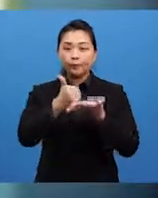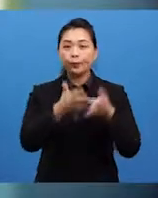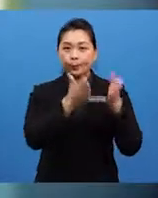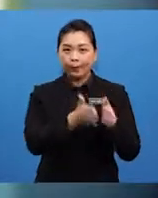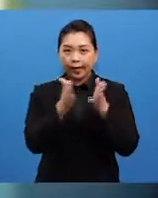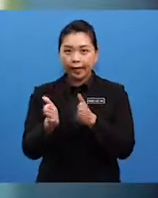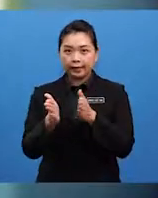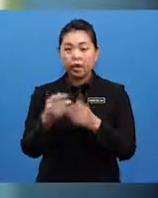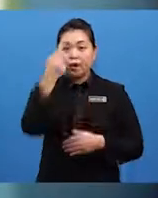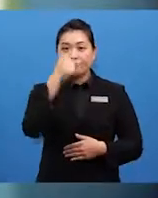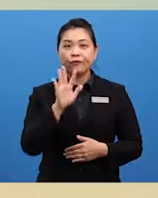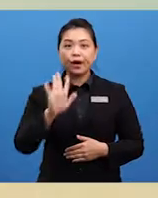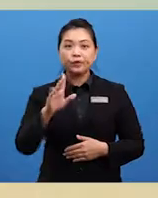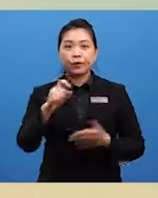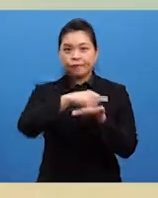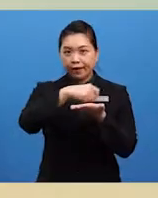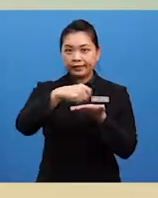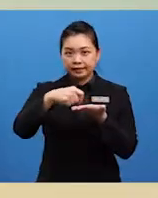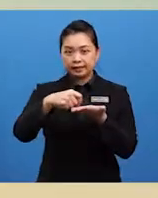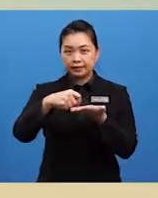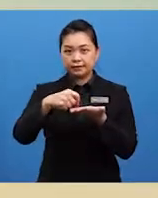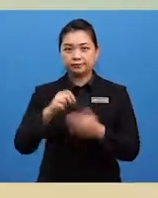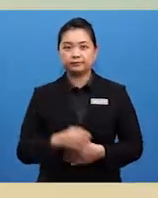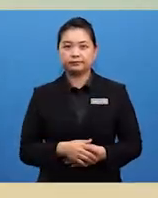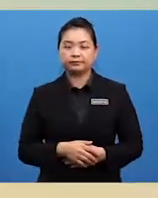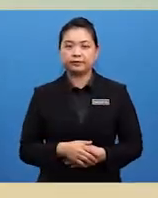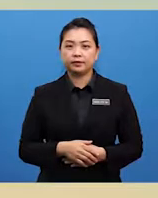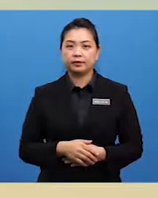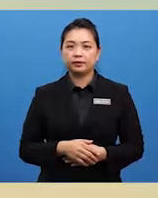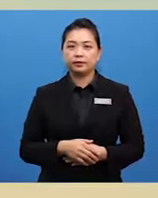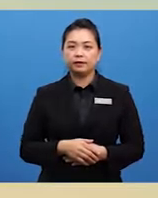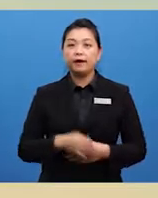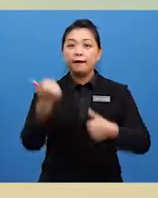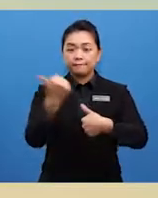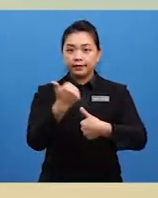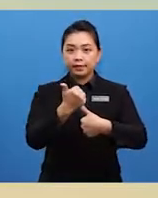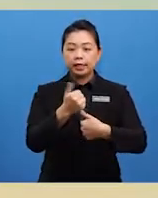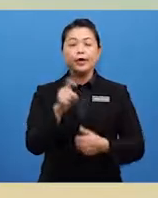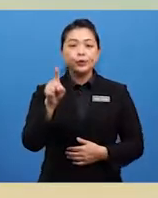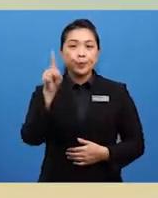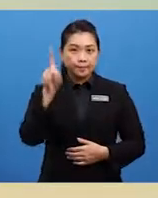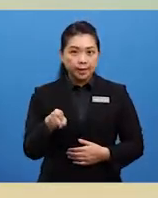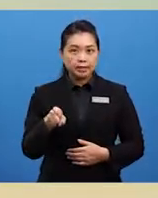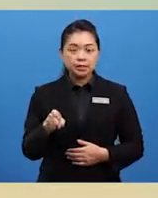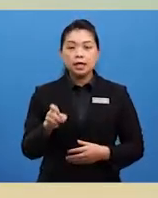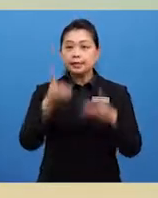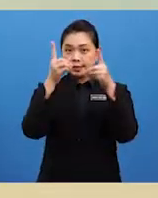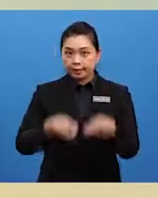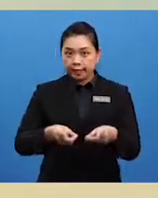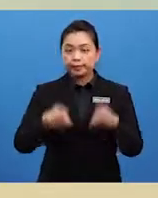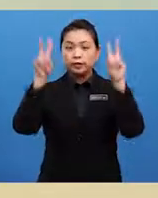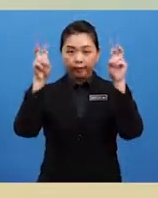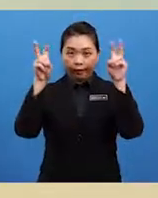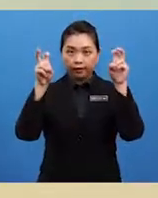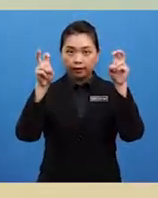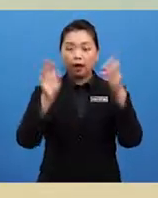for your writing. Firstly, you must decide a title for your story.